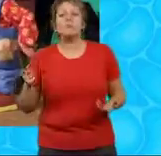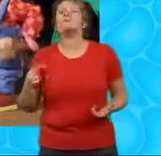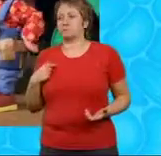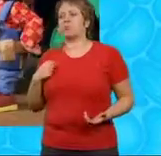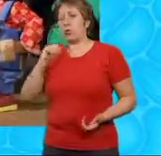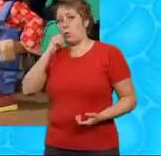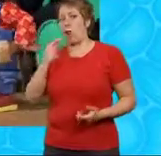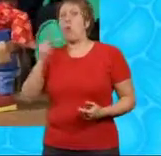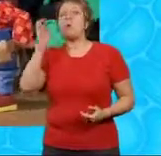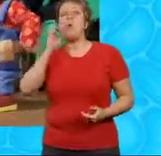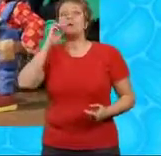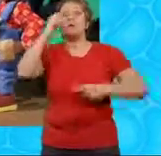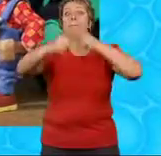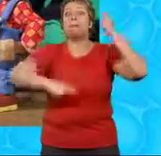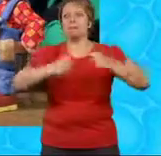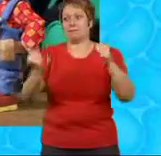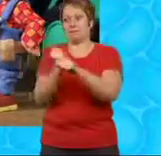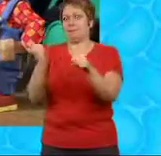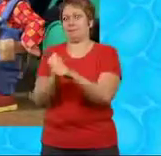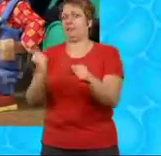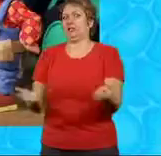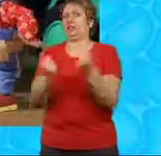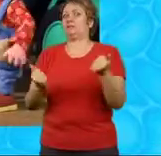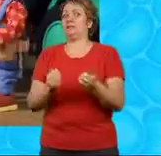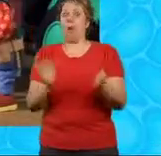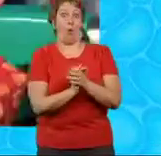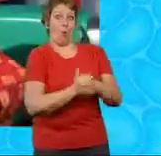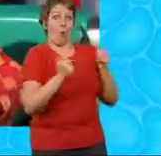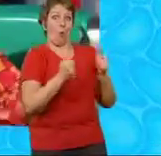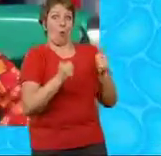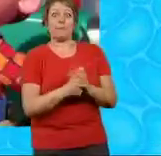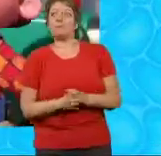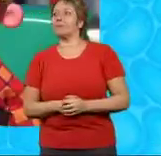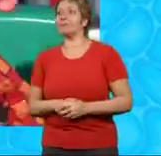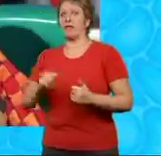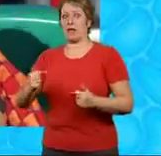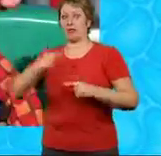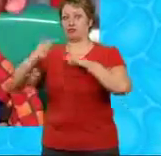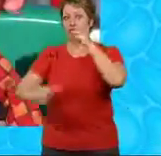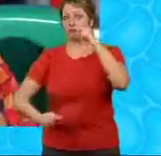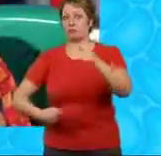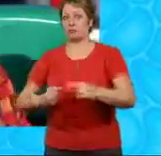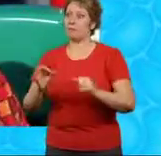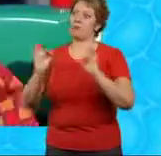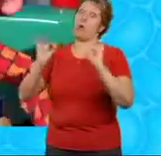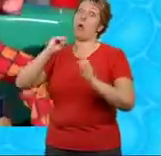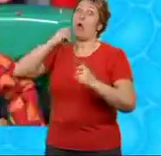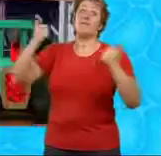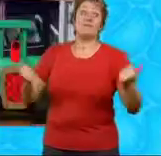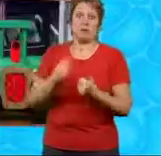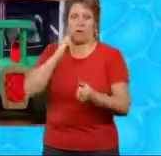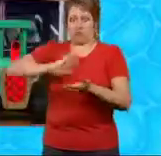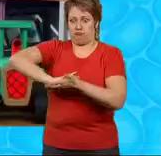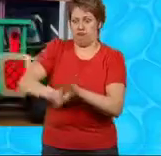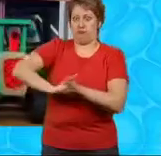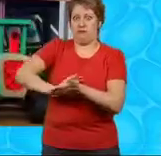going to finish refurbishing the water mill Wow, fantastic! Yes, then we can mill the first Sunflower Valley flower